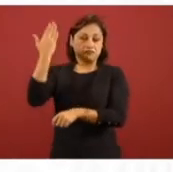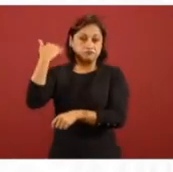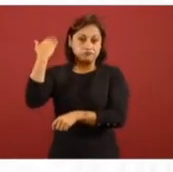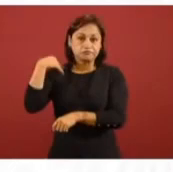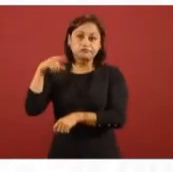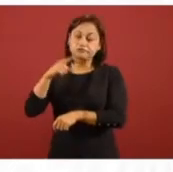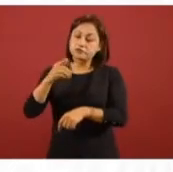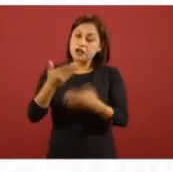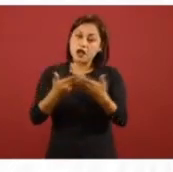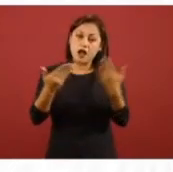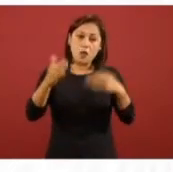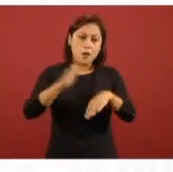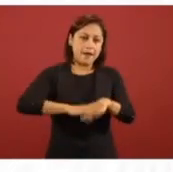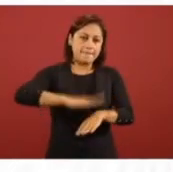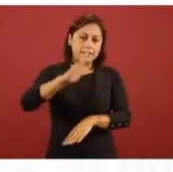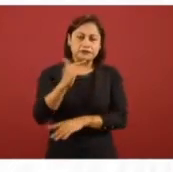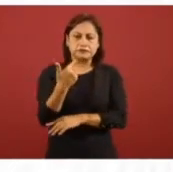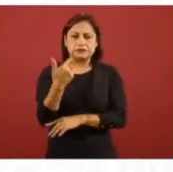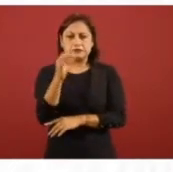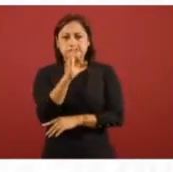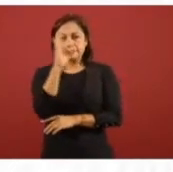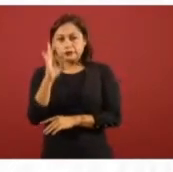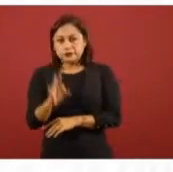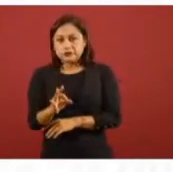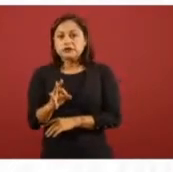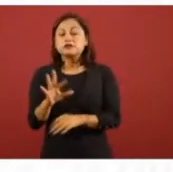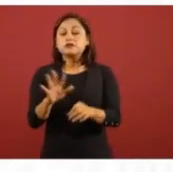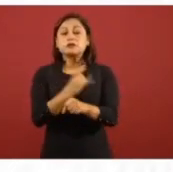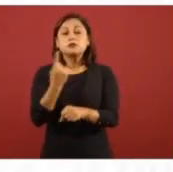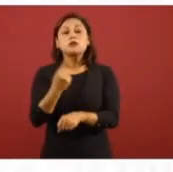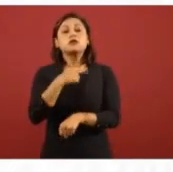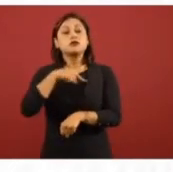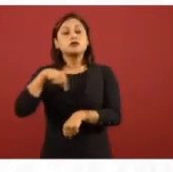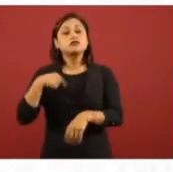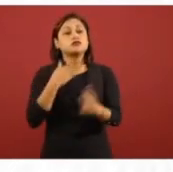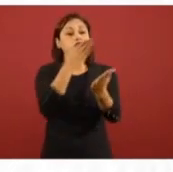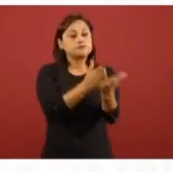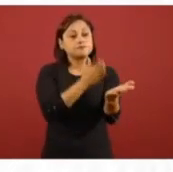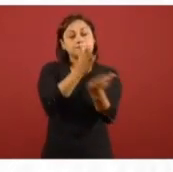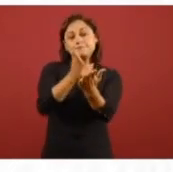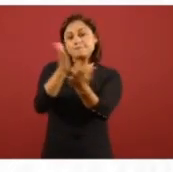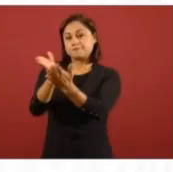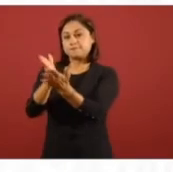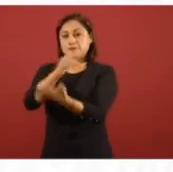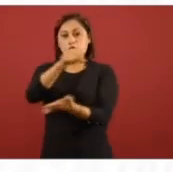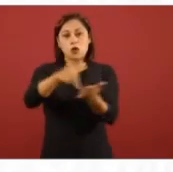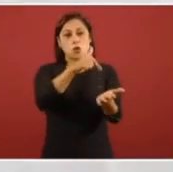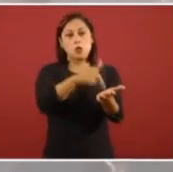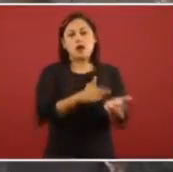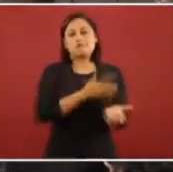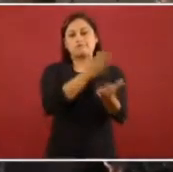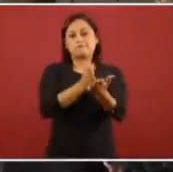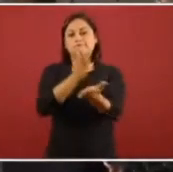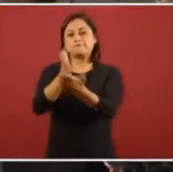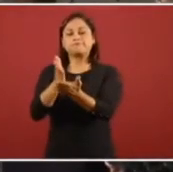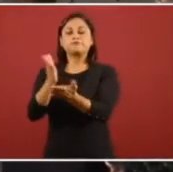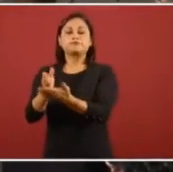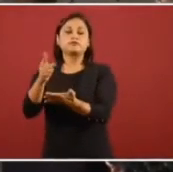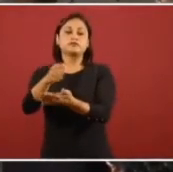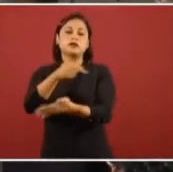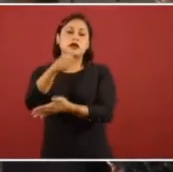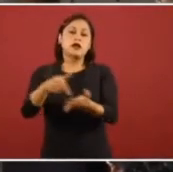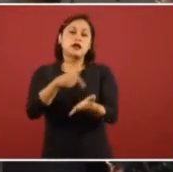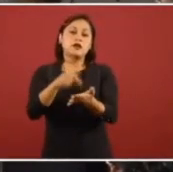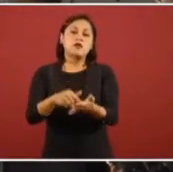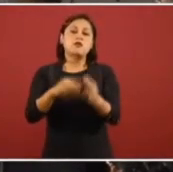7% también porque estuvimos verificando muchos proveedores en la zona costera donde se dañan